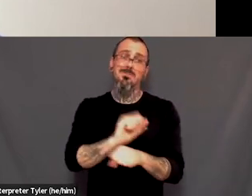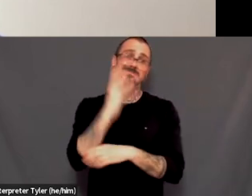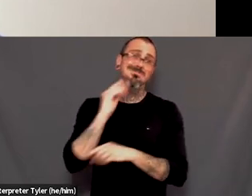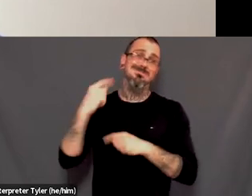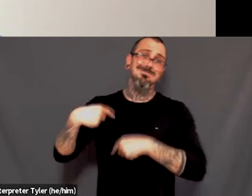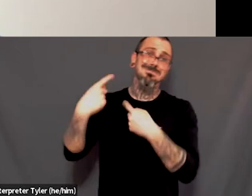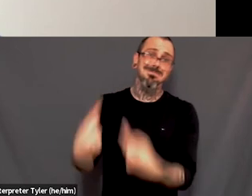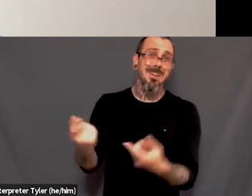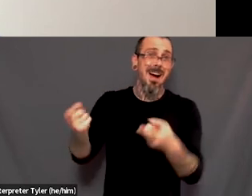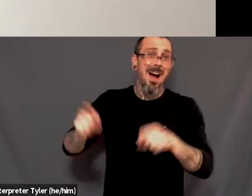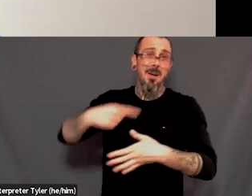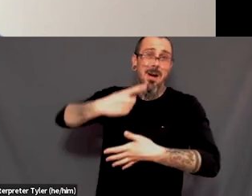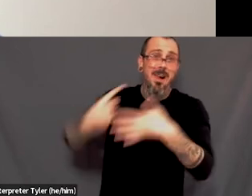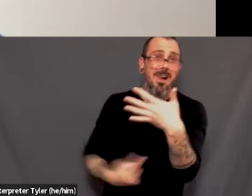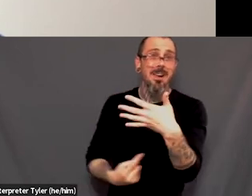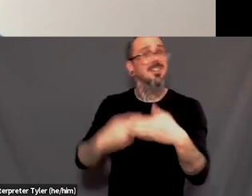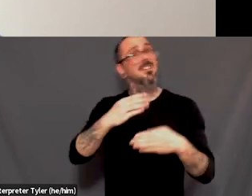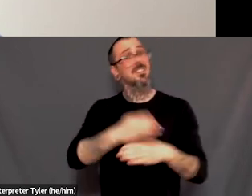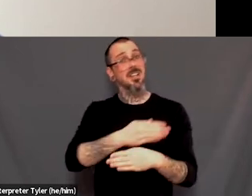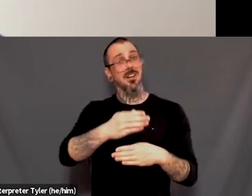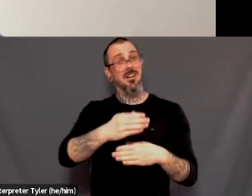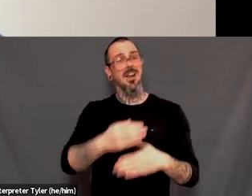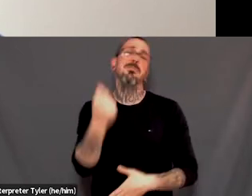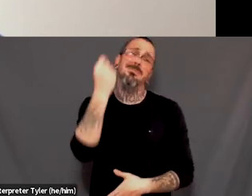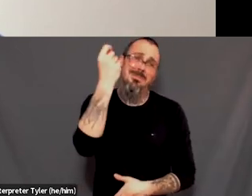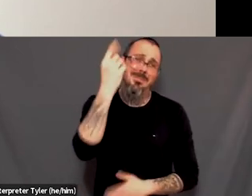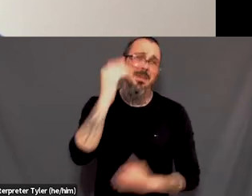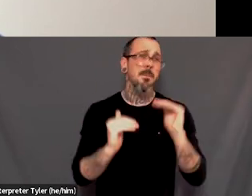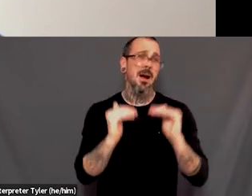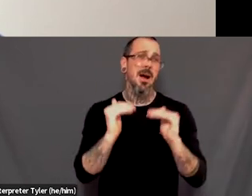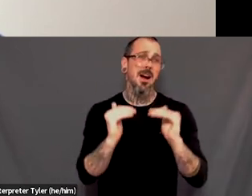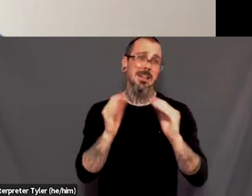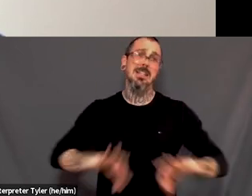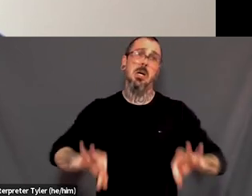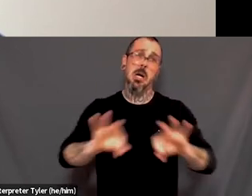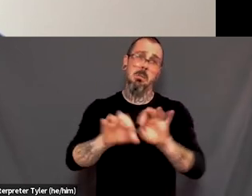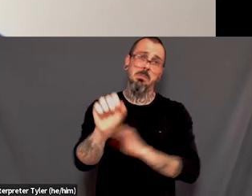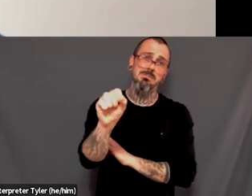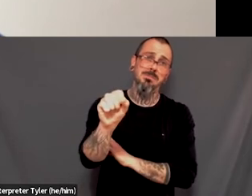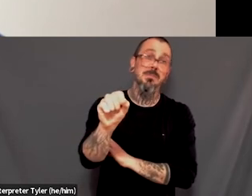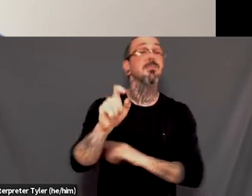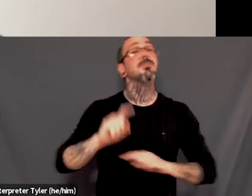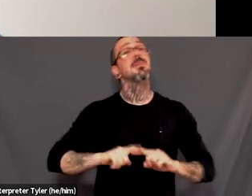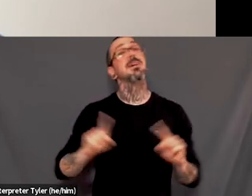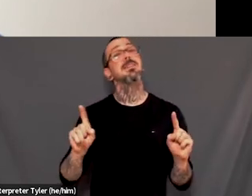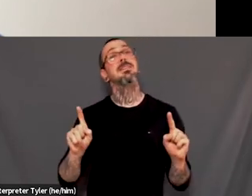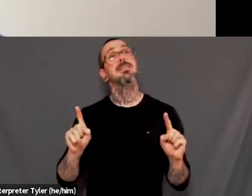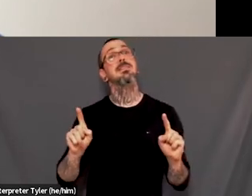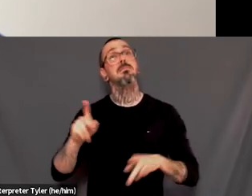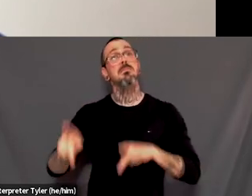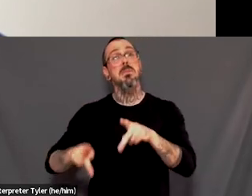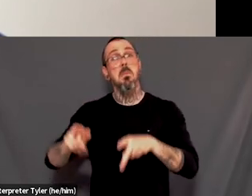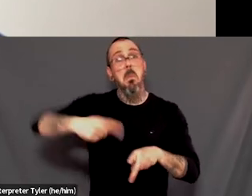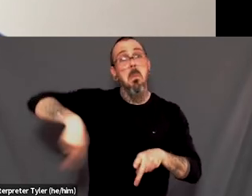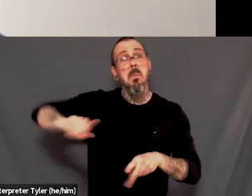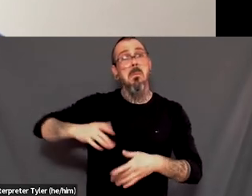balance, but I think at the end of the day, to me, um, making sure that people's voices are heard, the most marginalized people's voices are